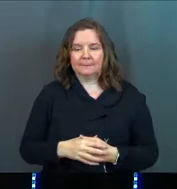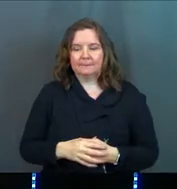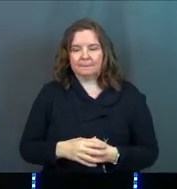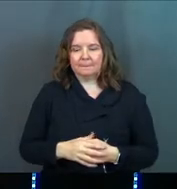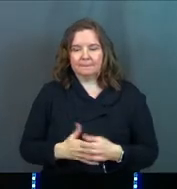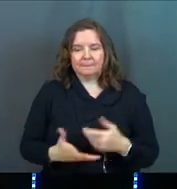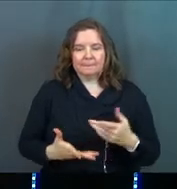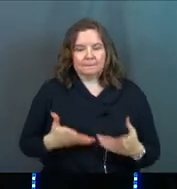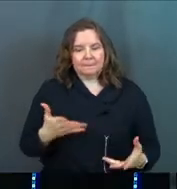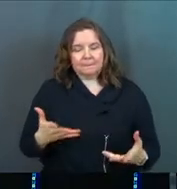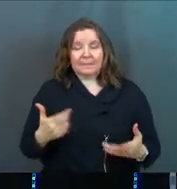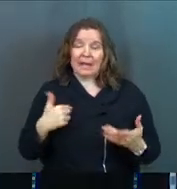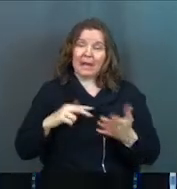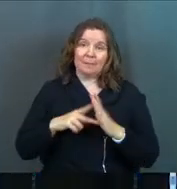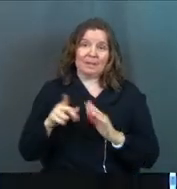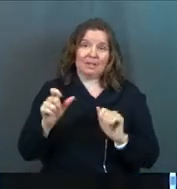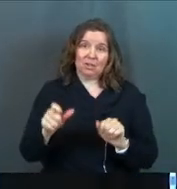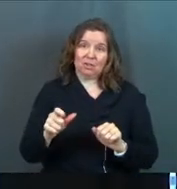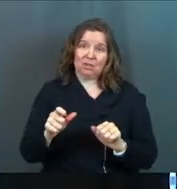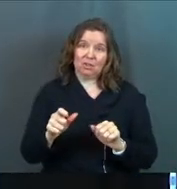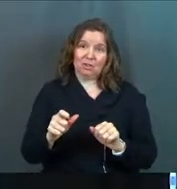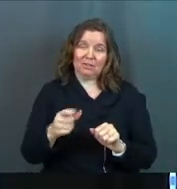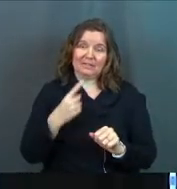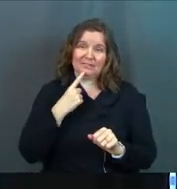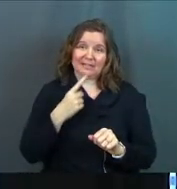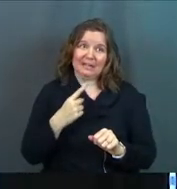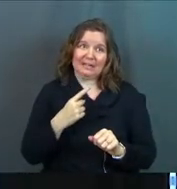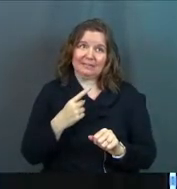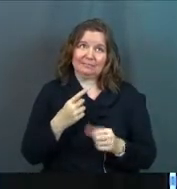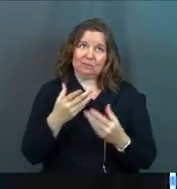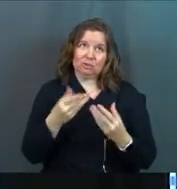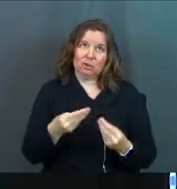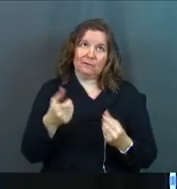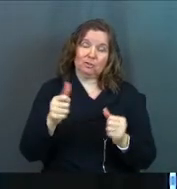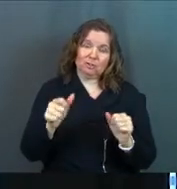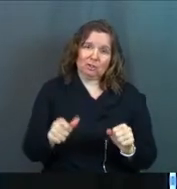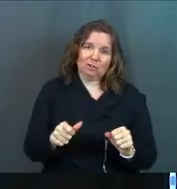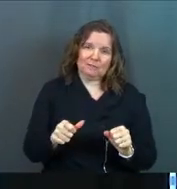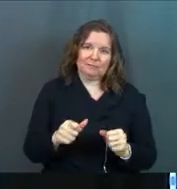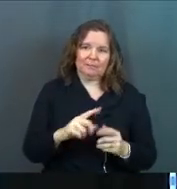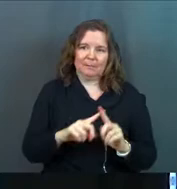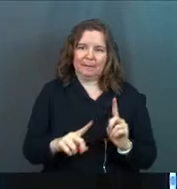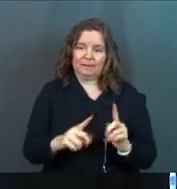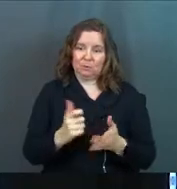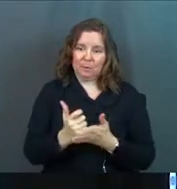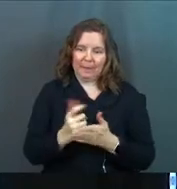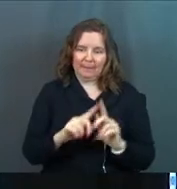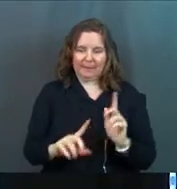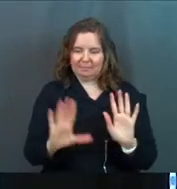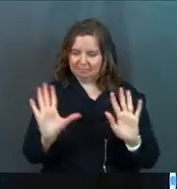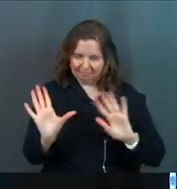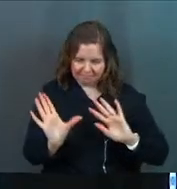And, I mean, he could have put some softer stuff, I'll say that, into the conversation to help.